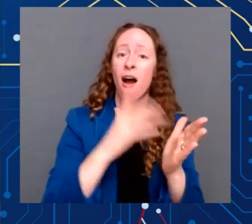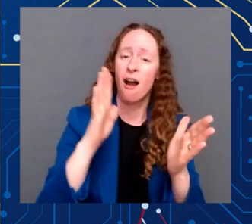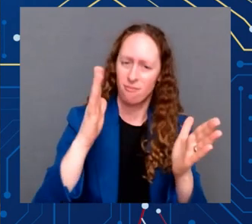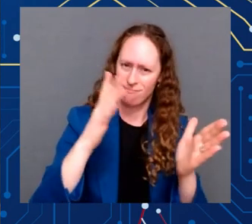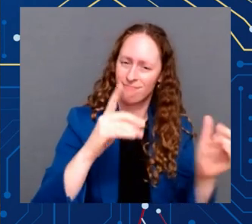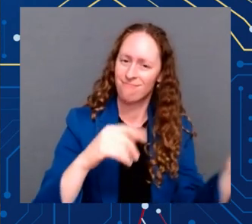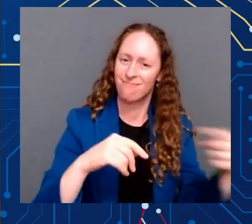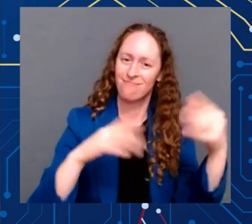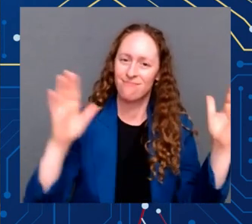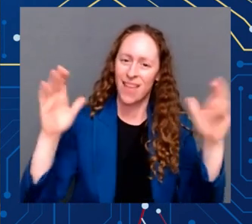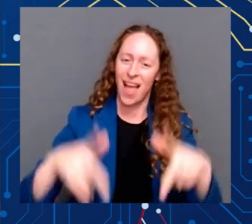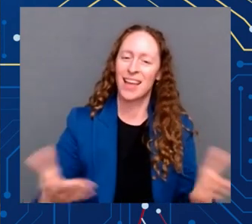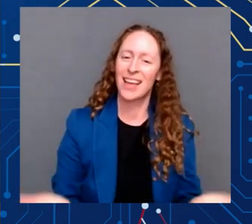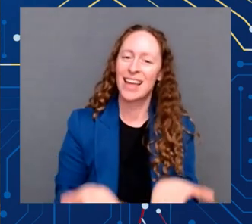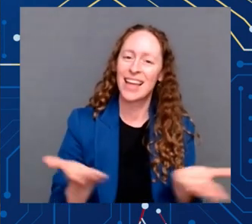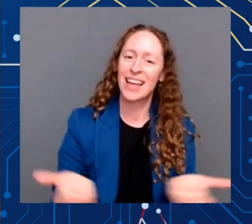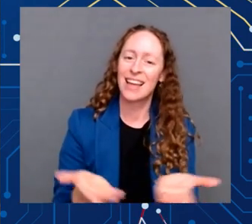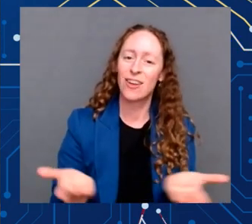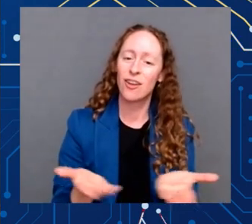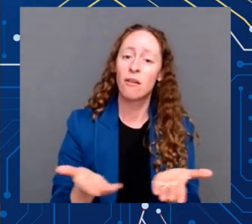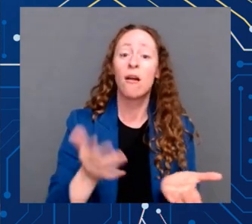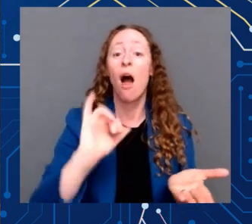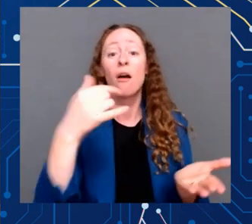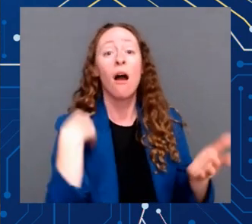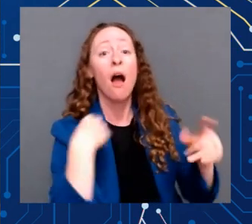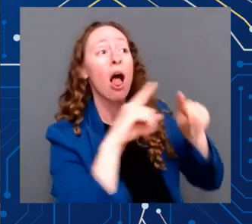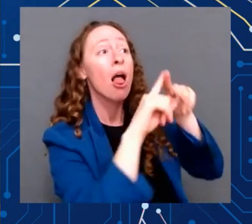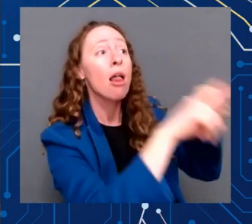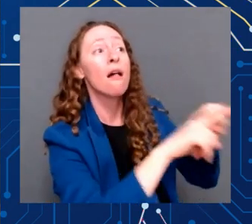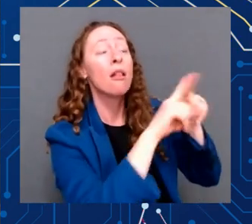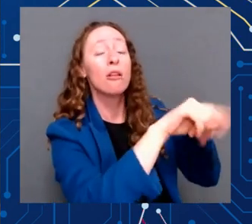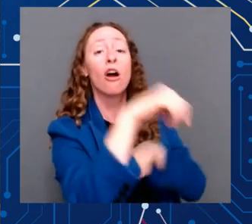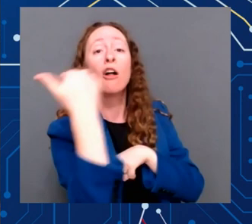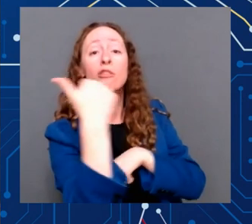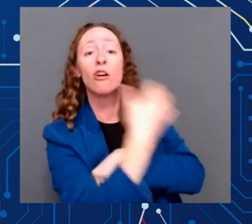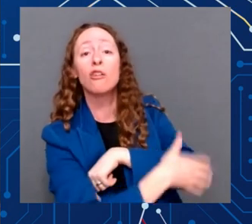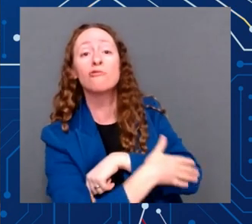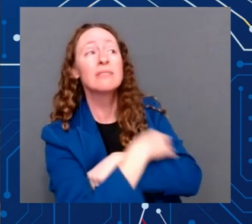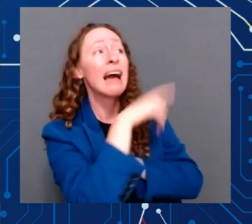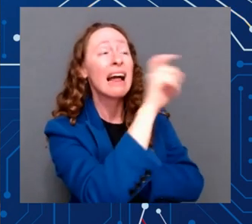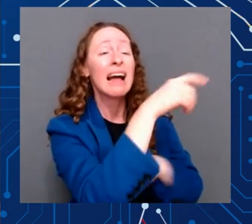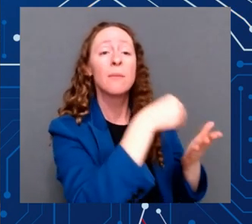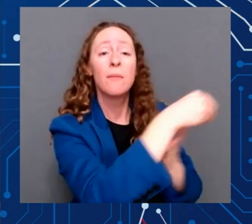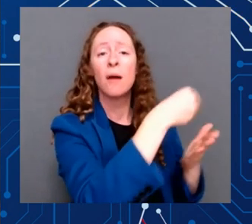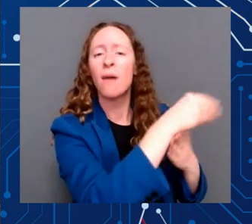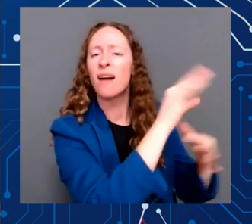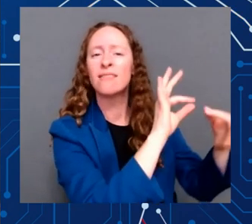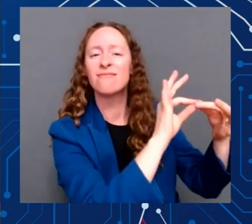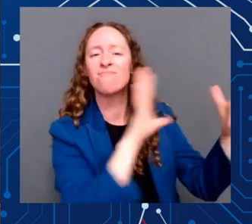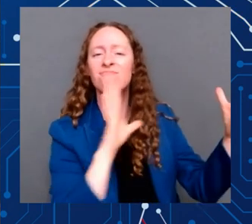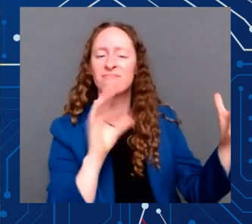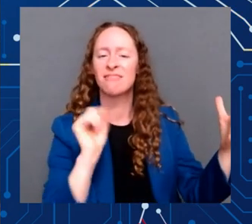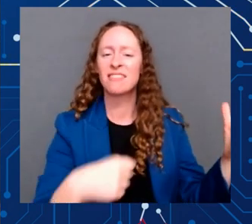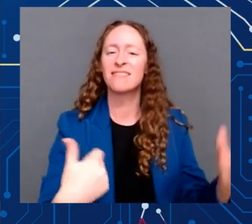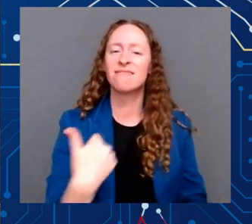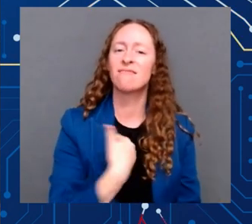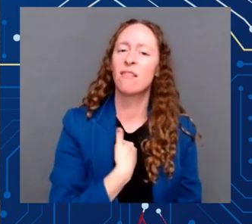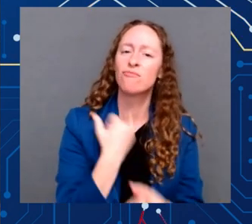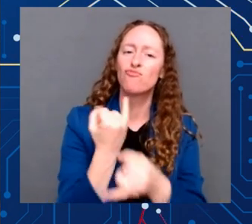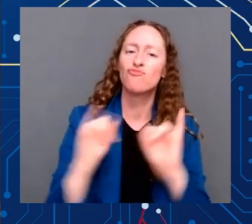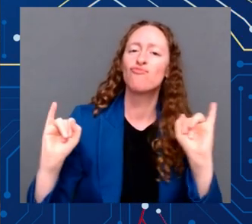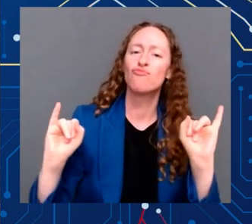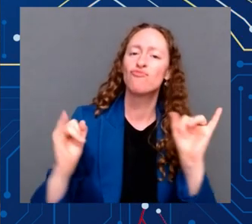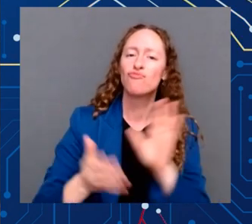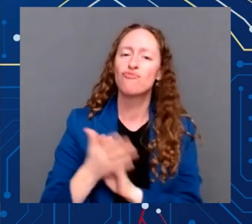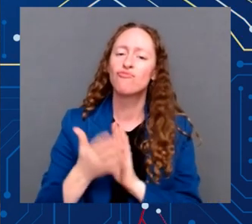The chips that make everything, from cars to household appliances to medical devices, that now we're making them more